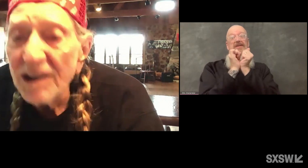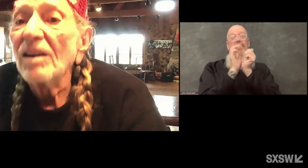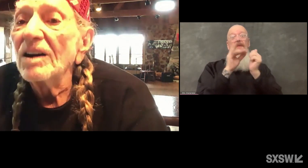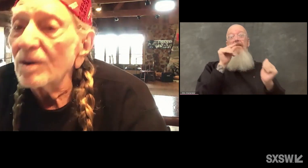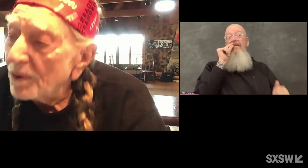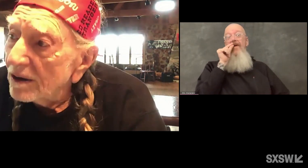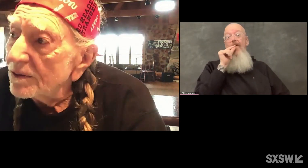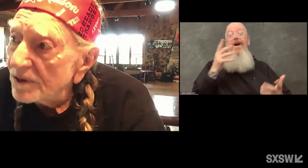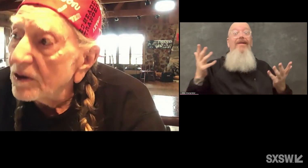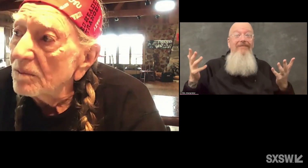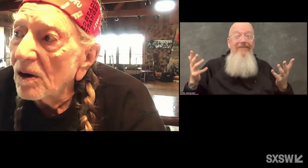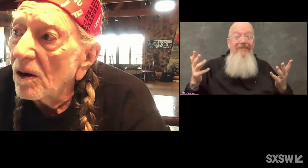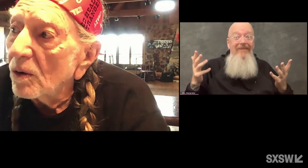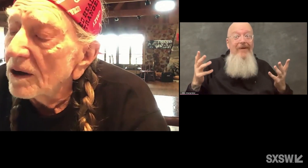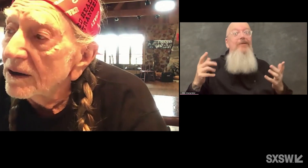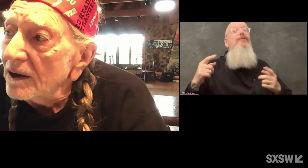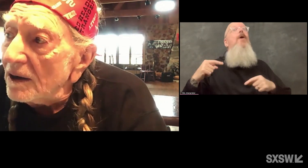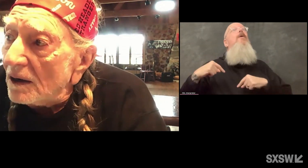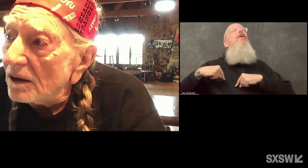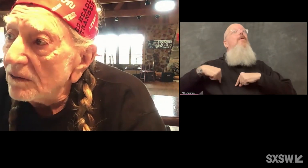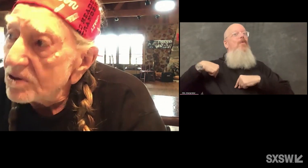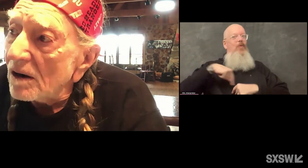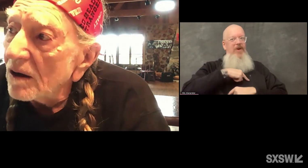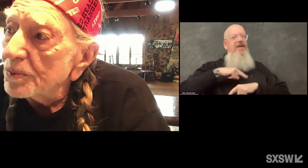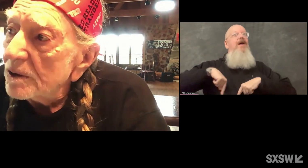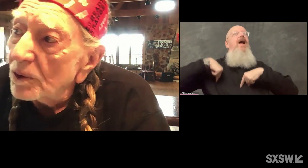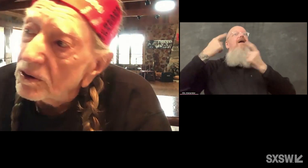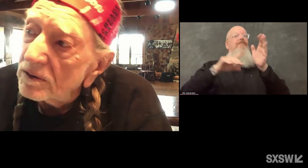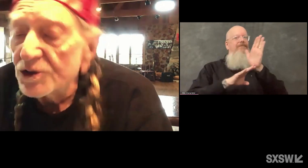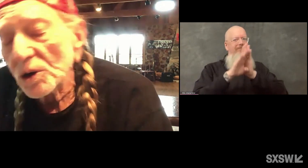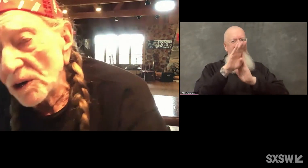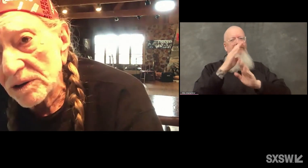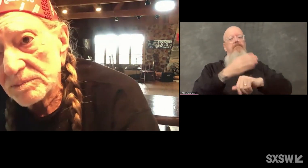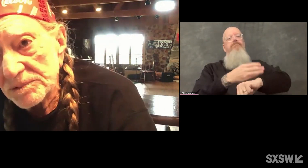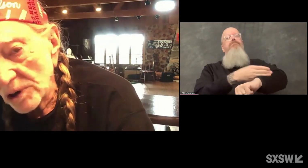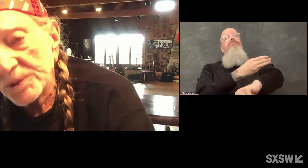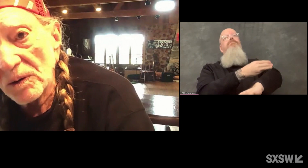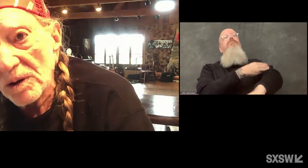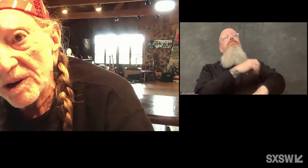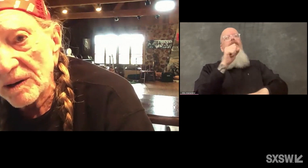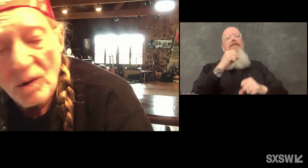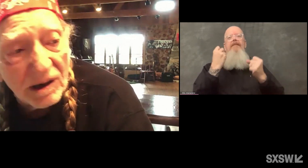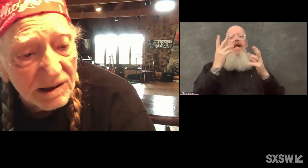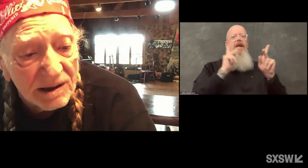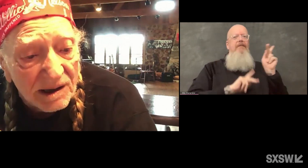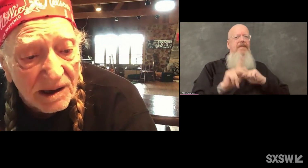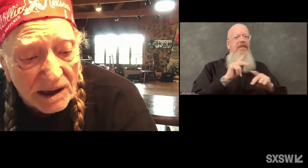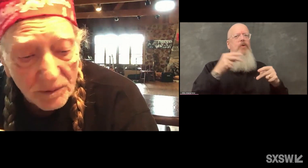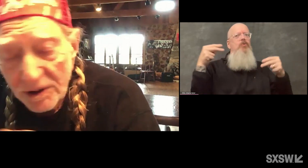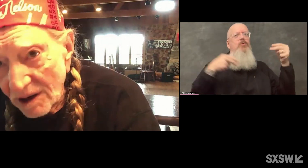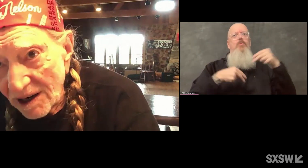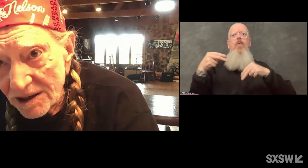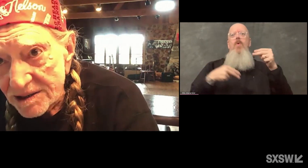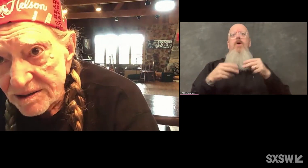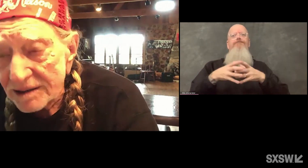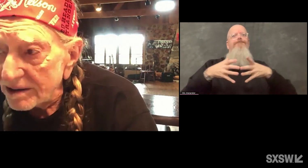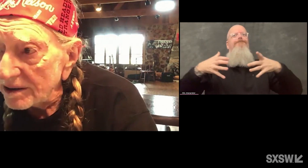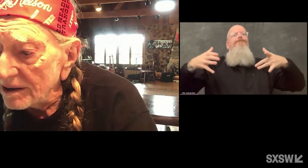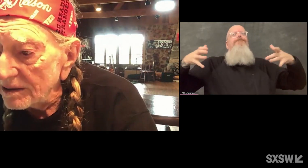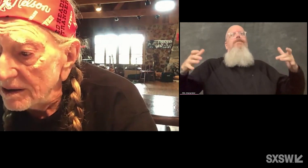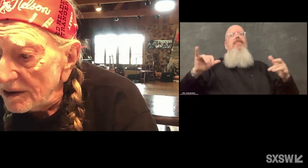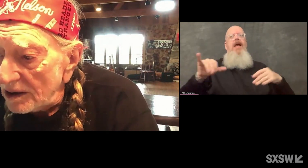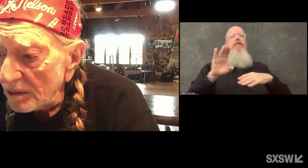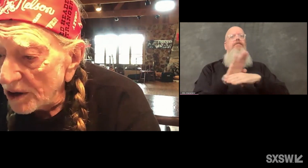We've made a lot of progress. It's come a long way. There's a lot of people who have joined, jumped on the bandwagon, and realized